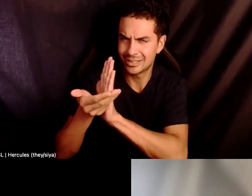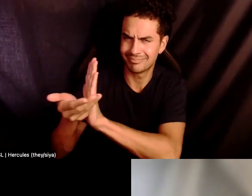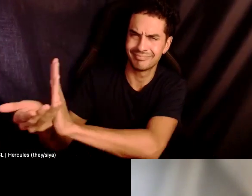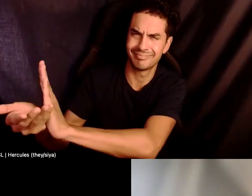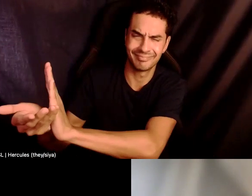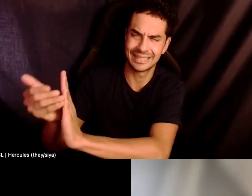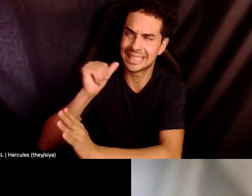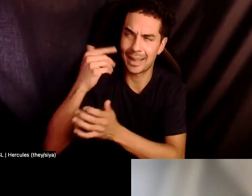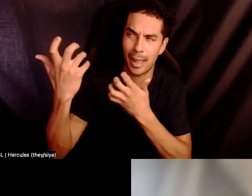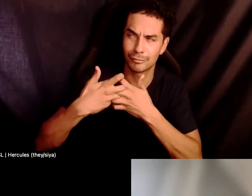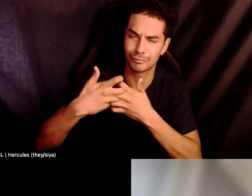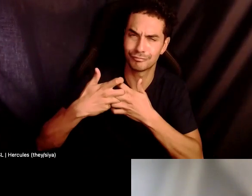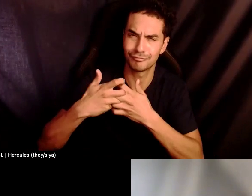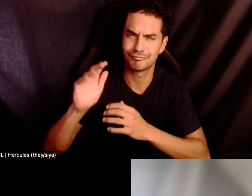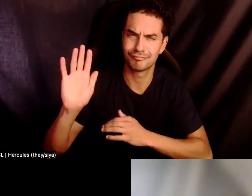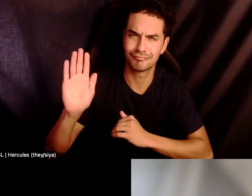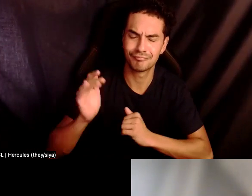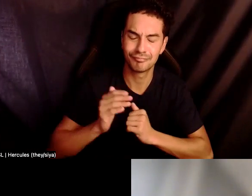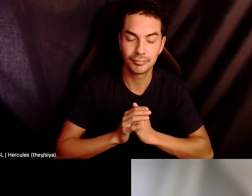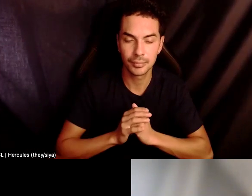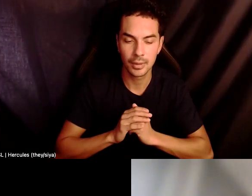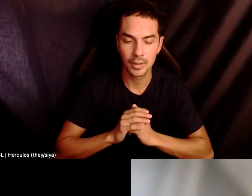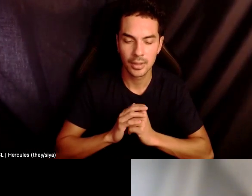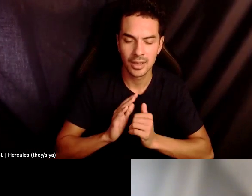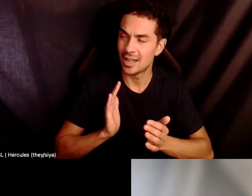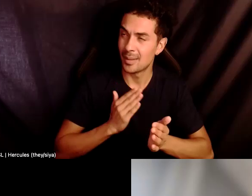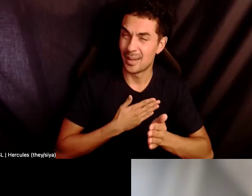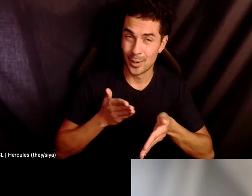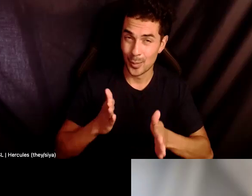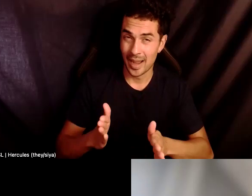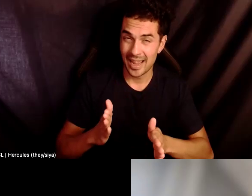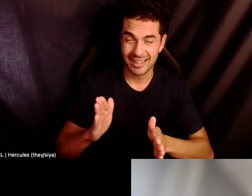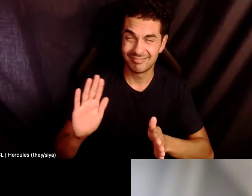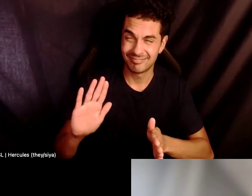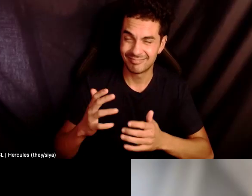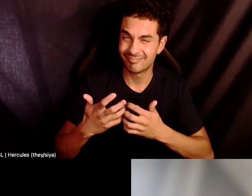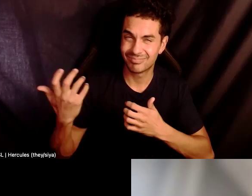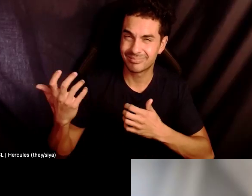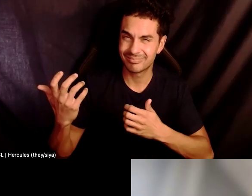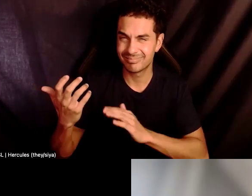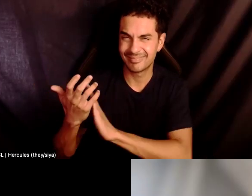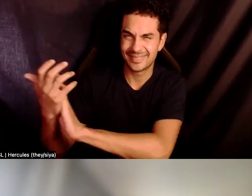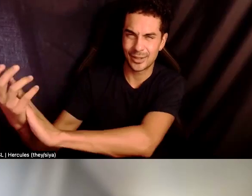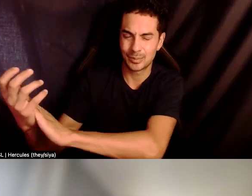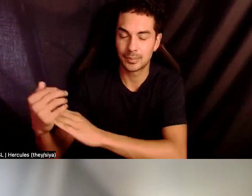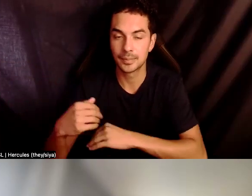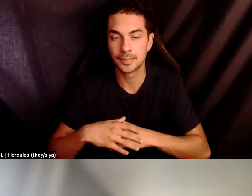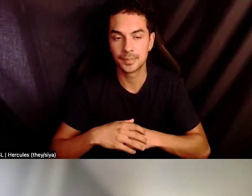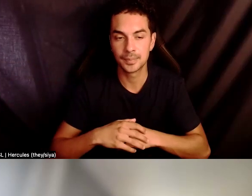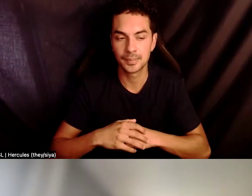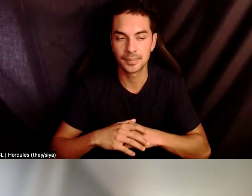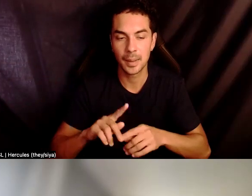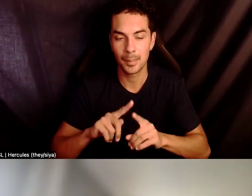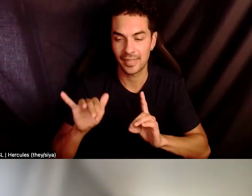with our communities or our ways of being, um, you know, a tool or, you know, a means of evaluation